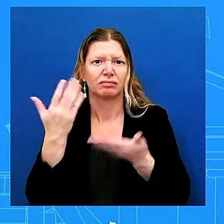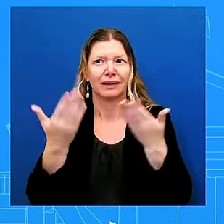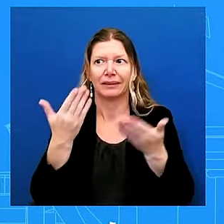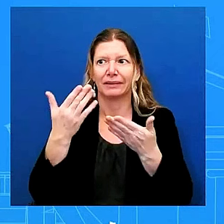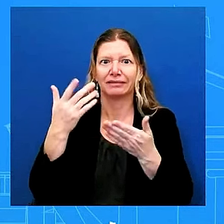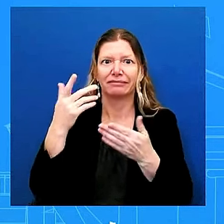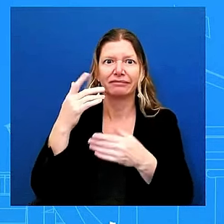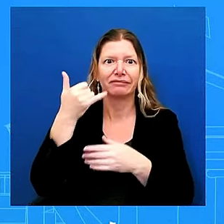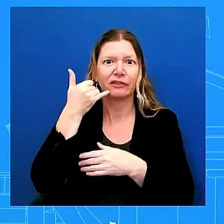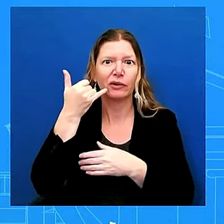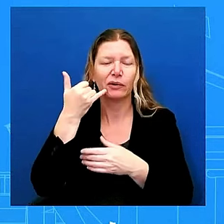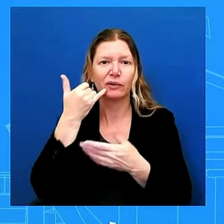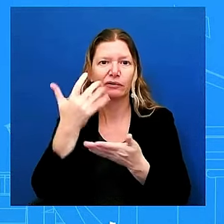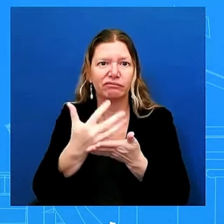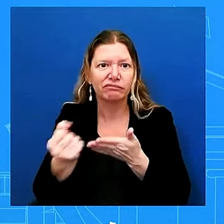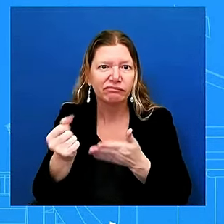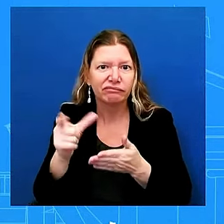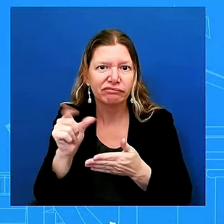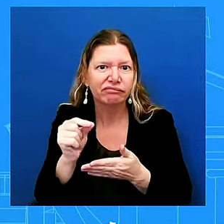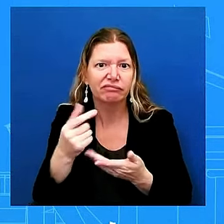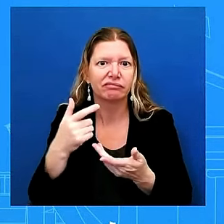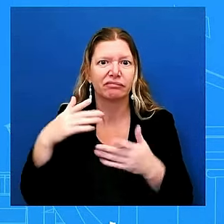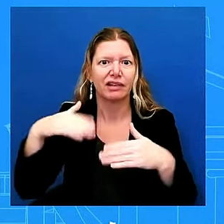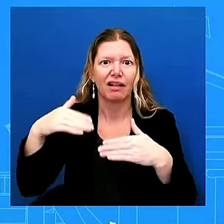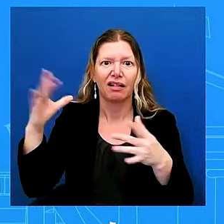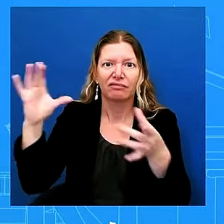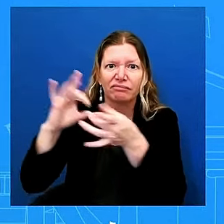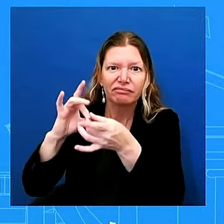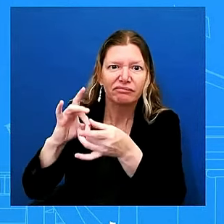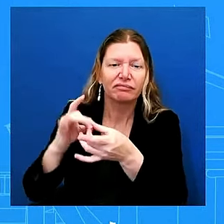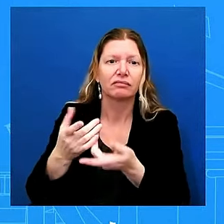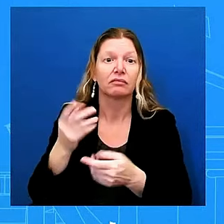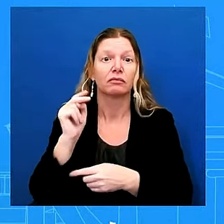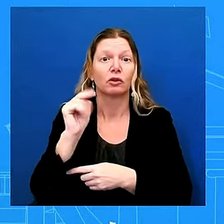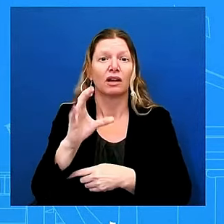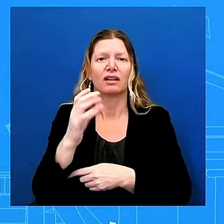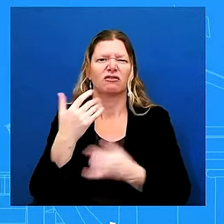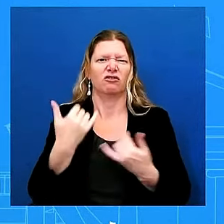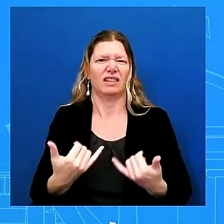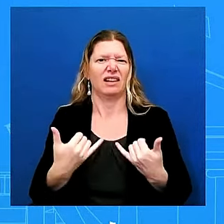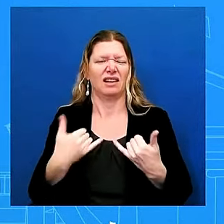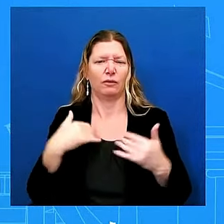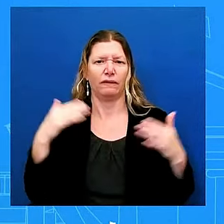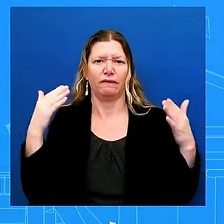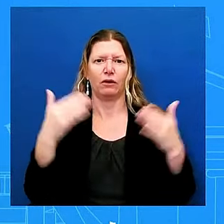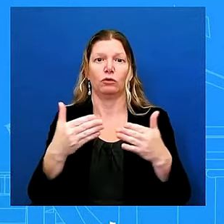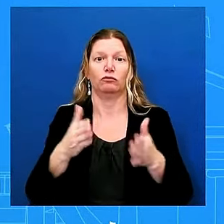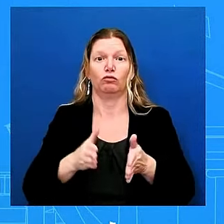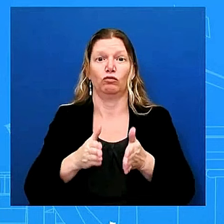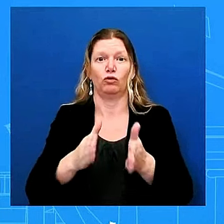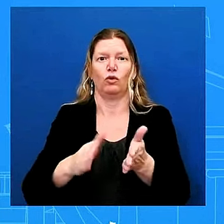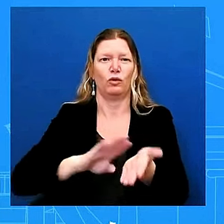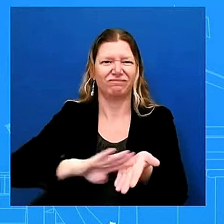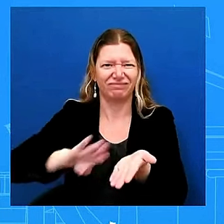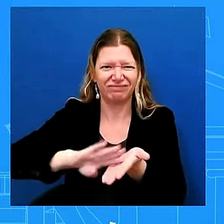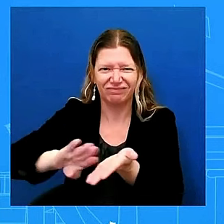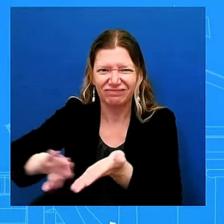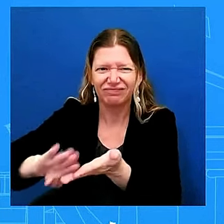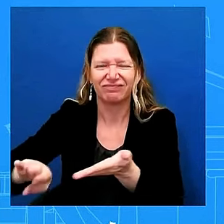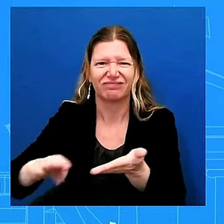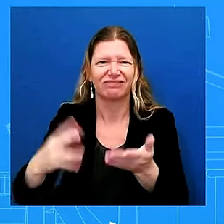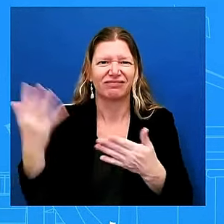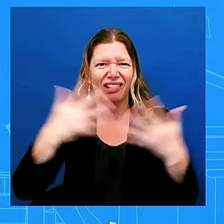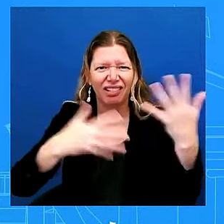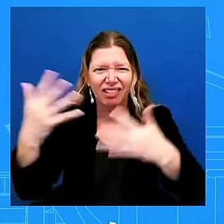and removing debris restoring communications and power and ensuring access to health care and the continued flow of commodities and food